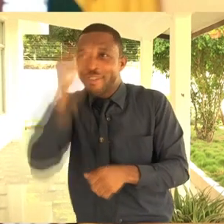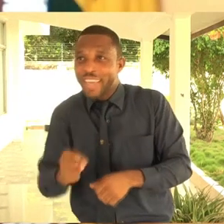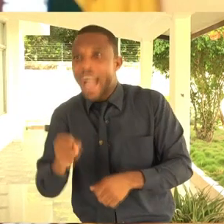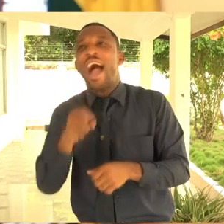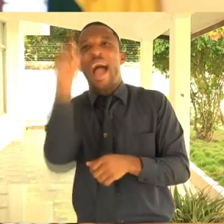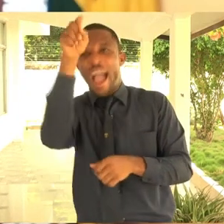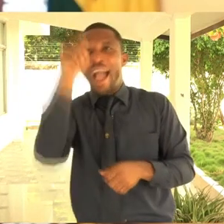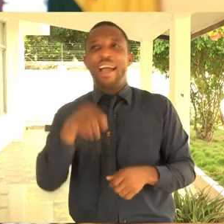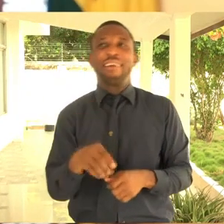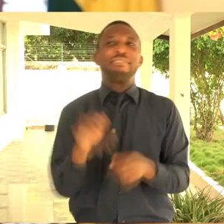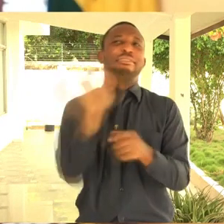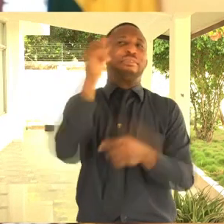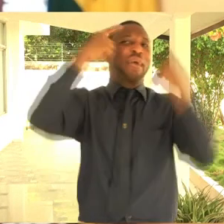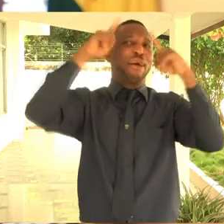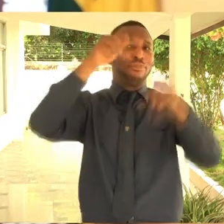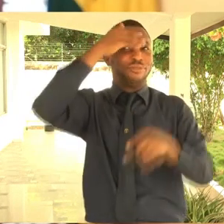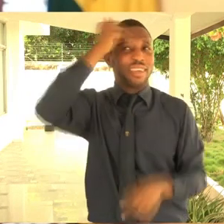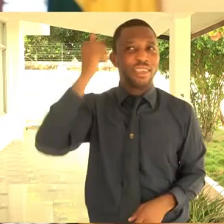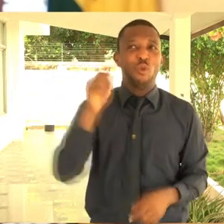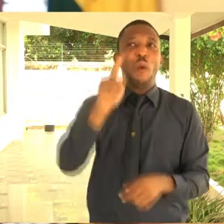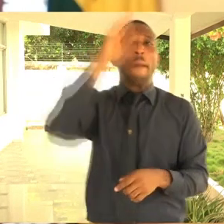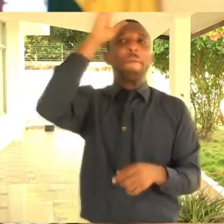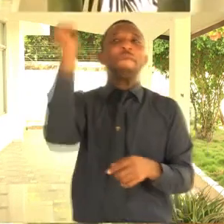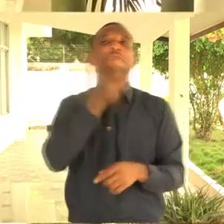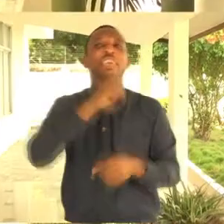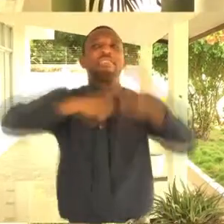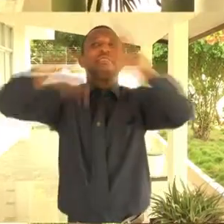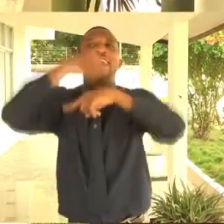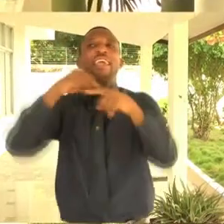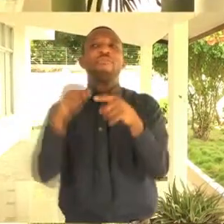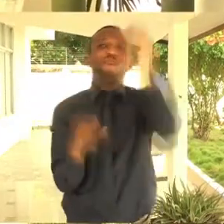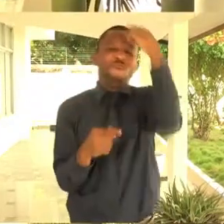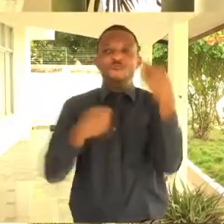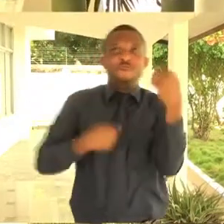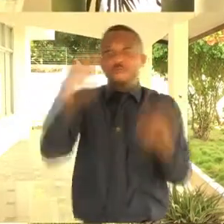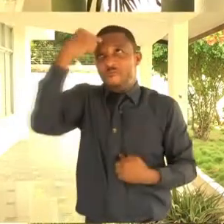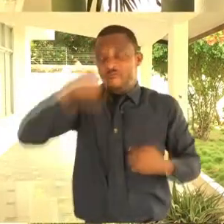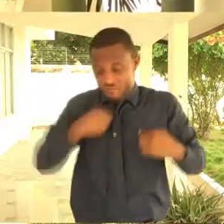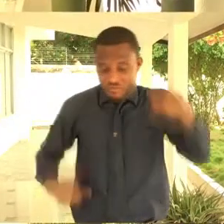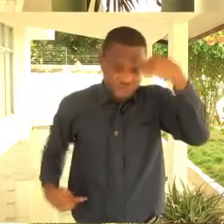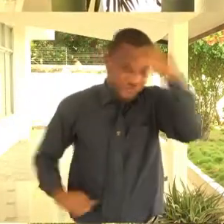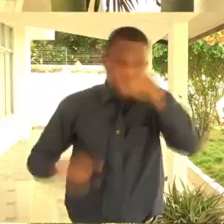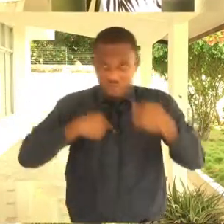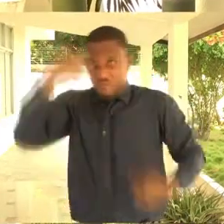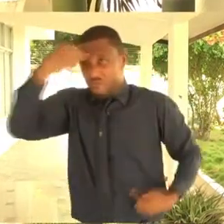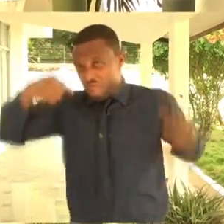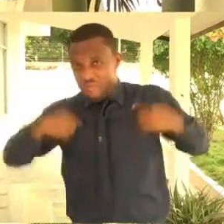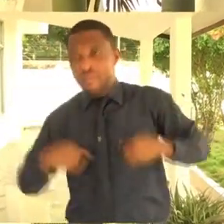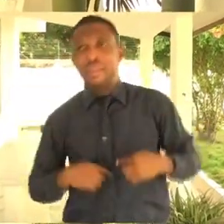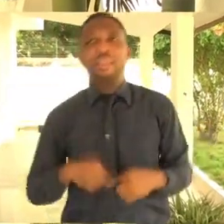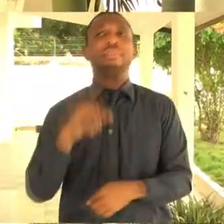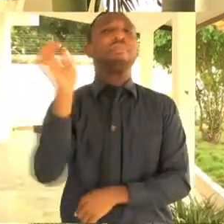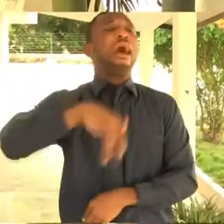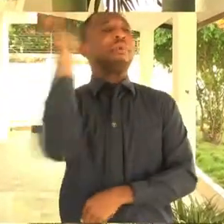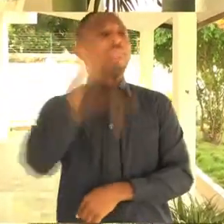doesn't mean I'm doing the same thing. People think we are not doing the right thing, though they don't understand. They think